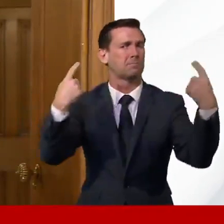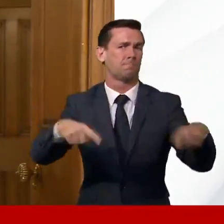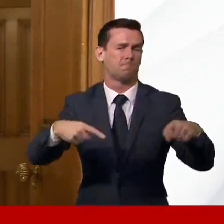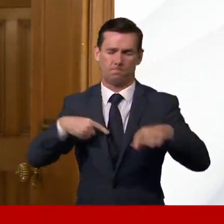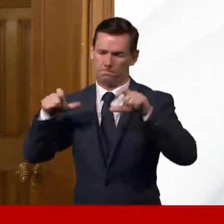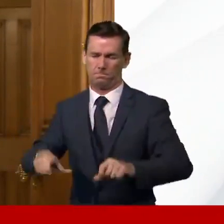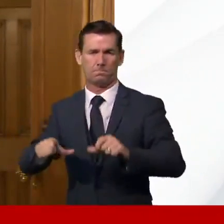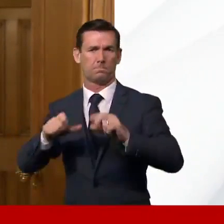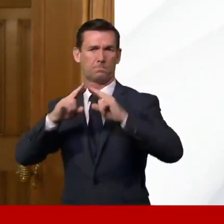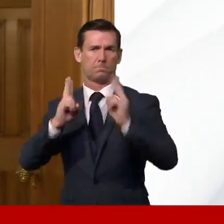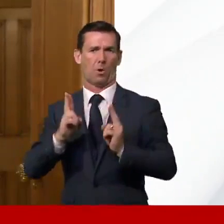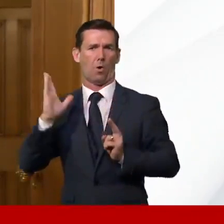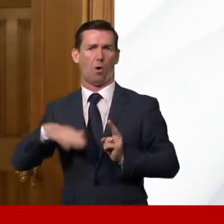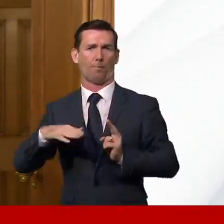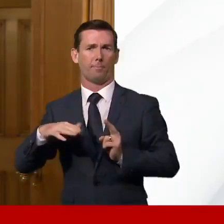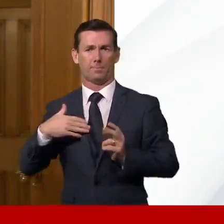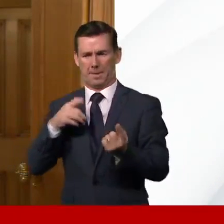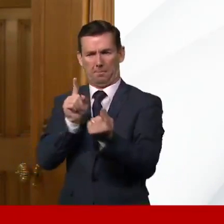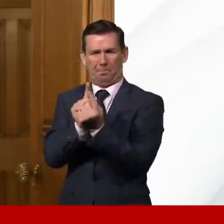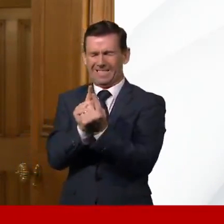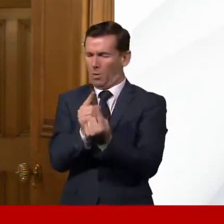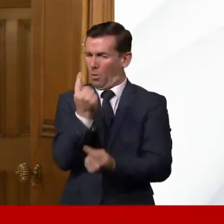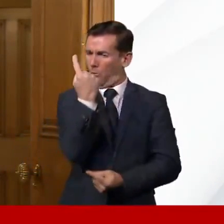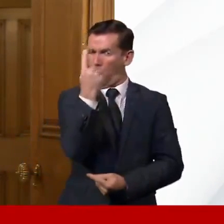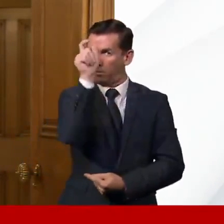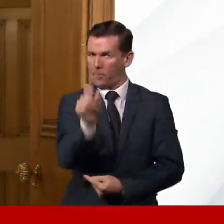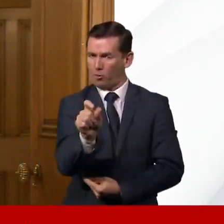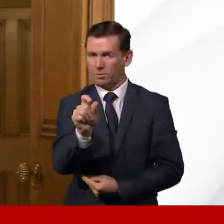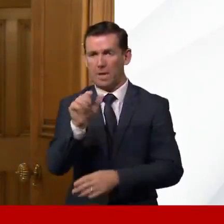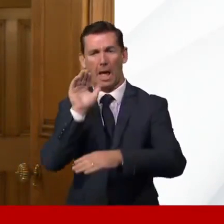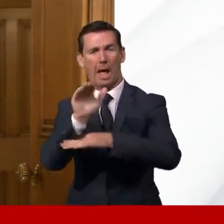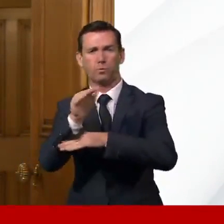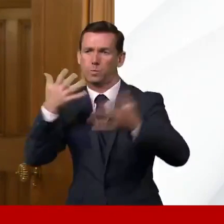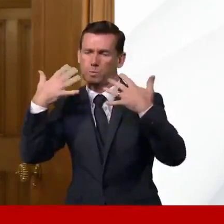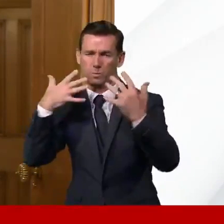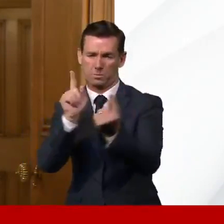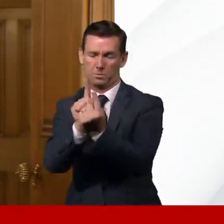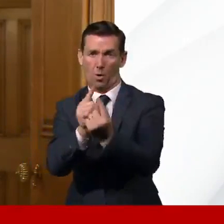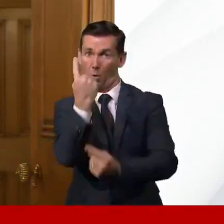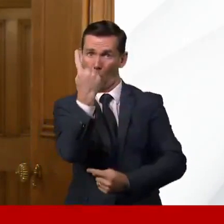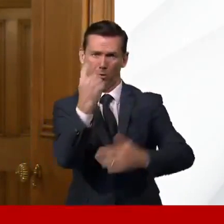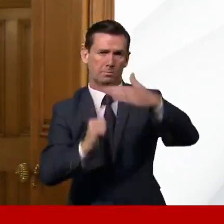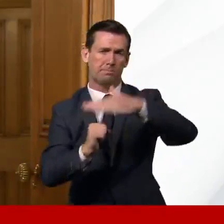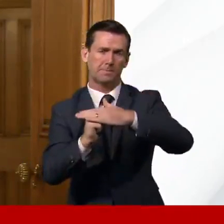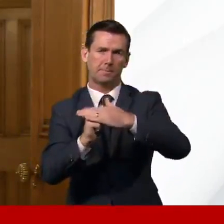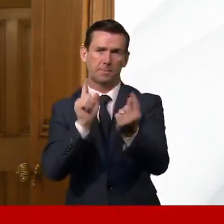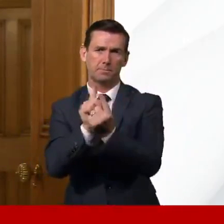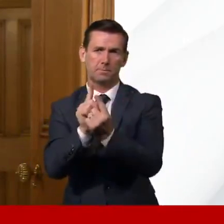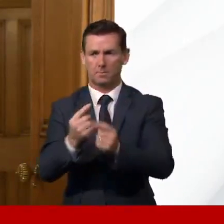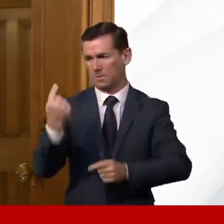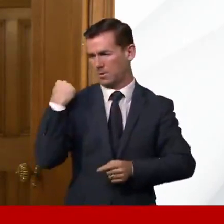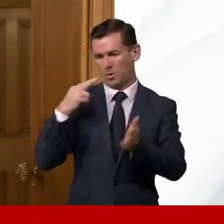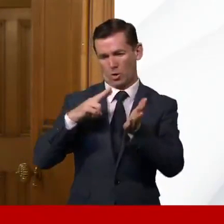meet one person from another household in an outdoor public space. Unlike the November national restrictions,